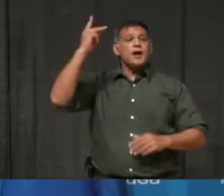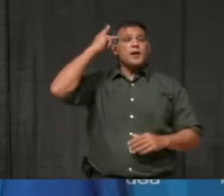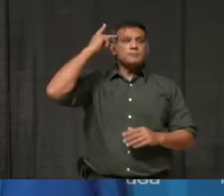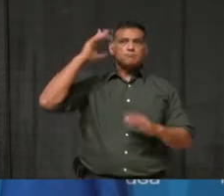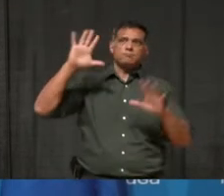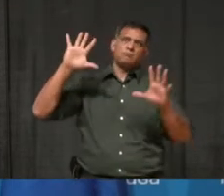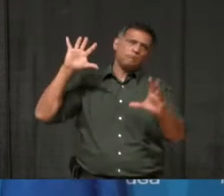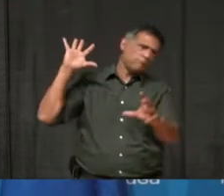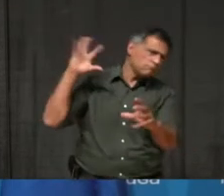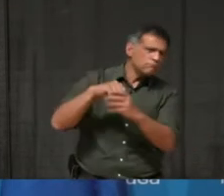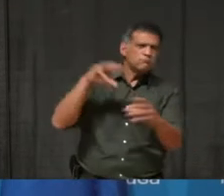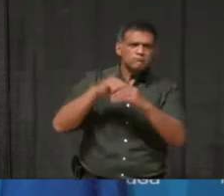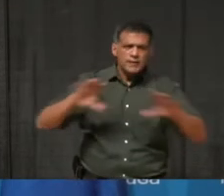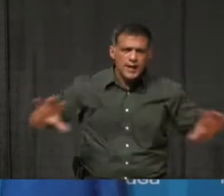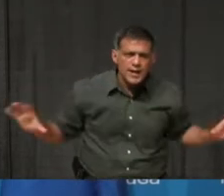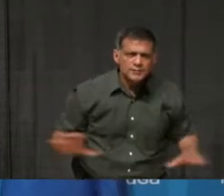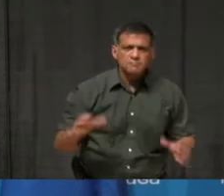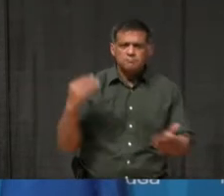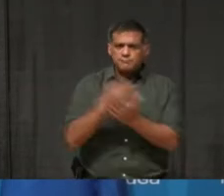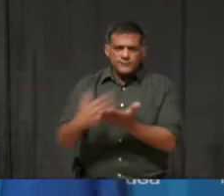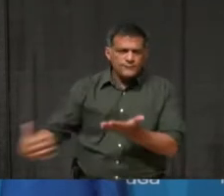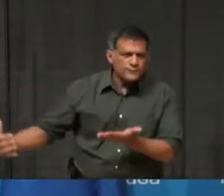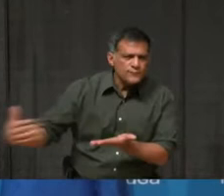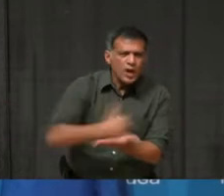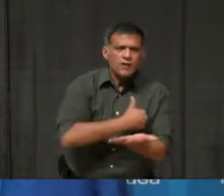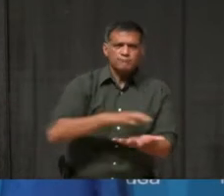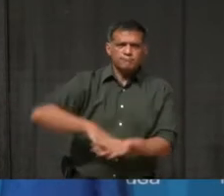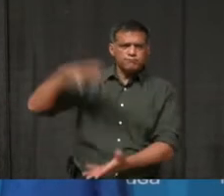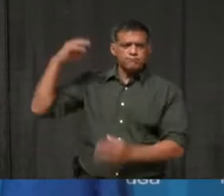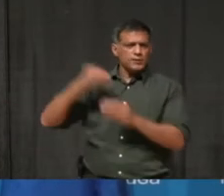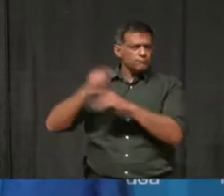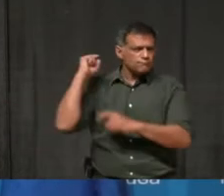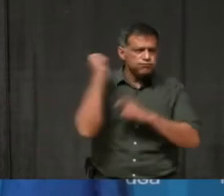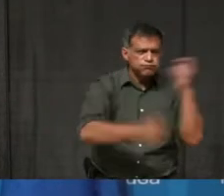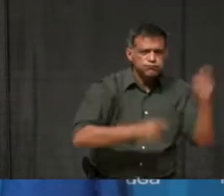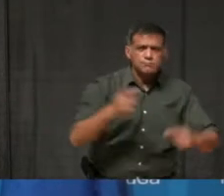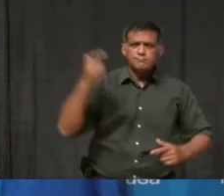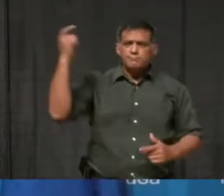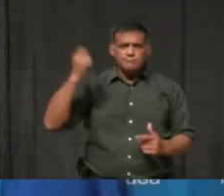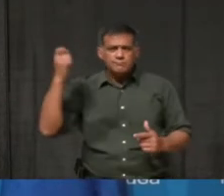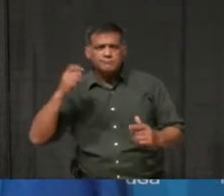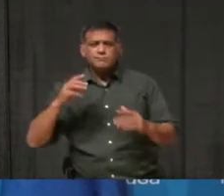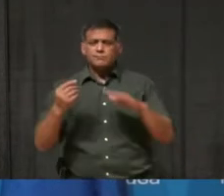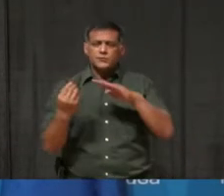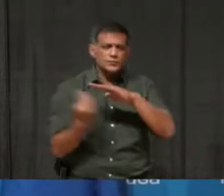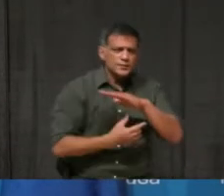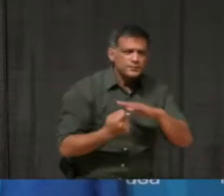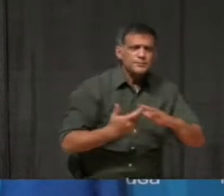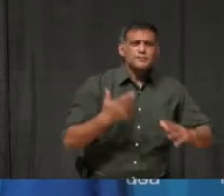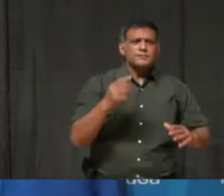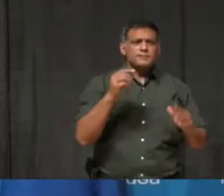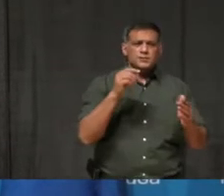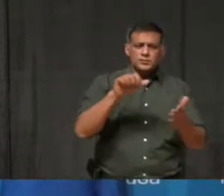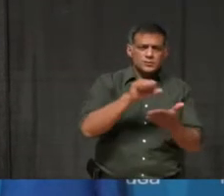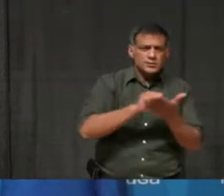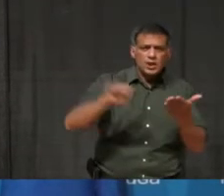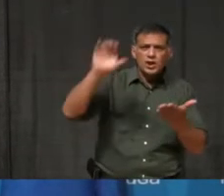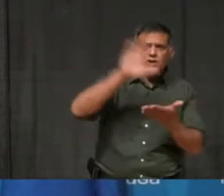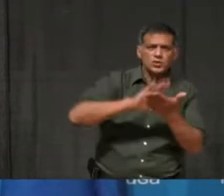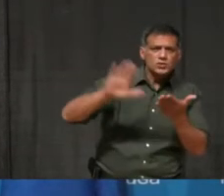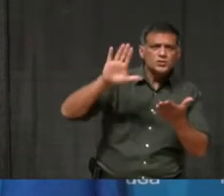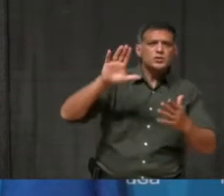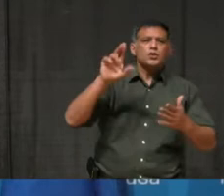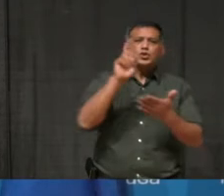she's raised millions of dollars for local charities, for Trillium Health Partners, for Sheridan College, the University of